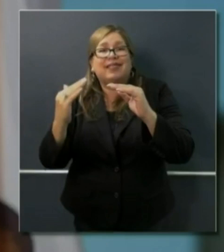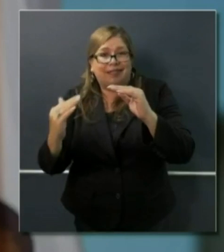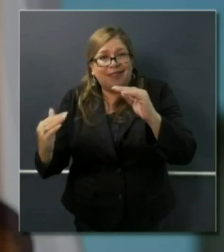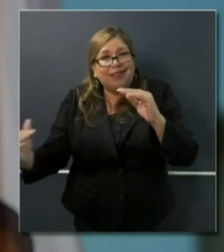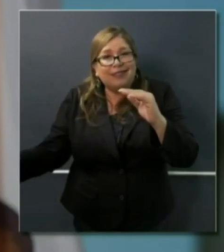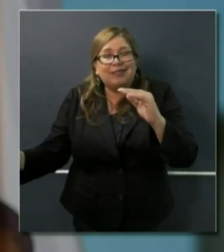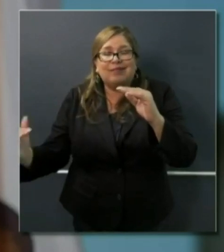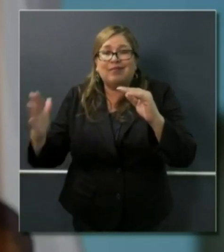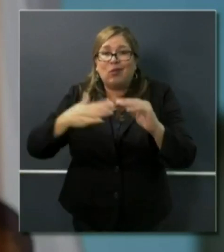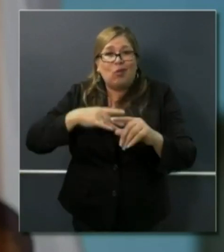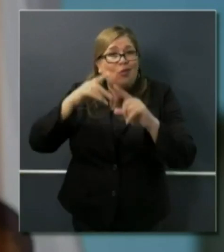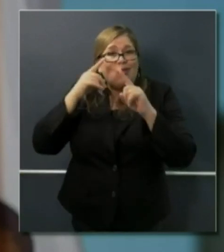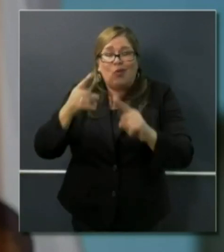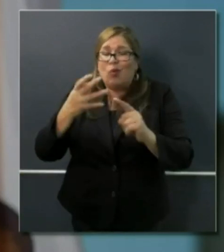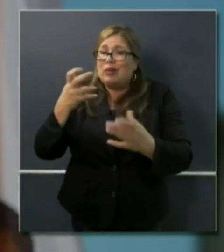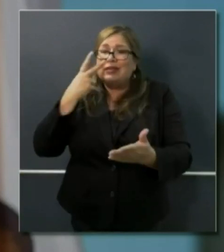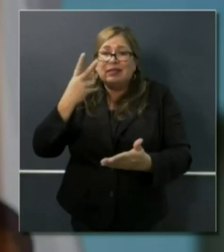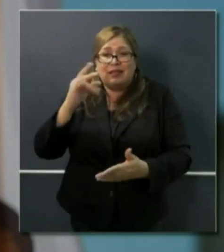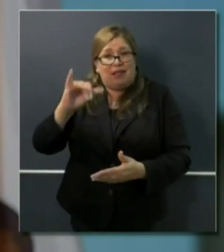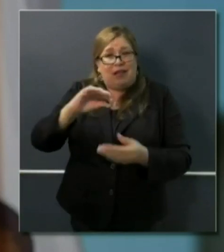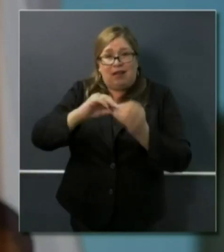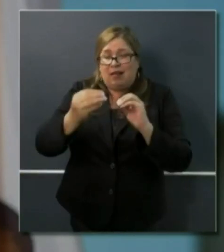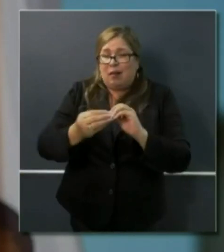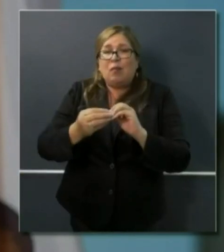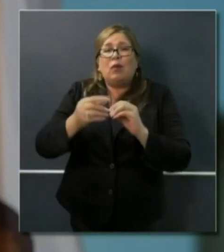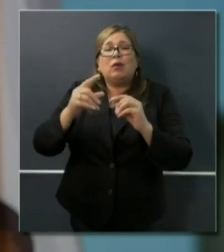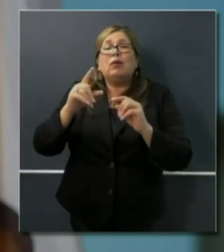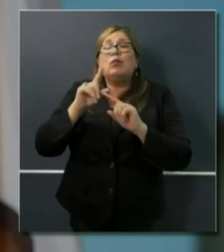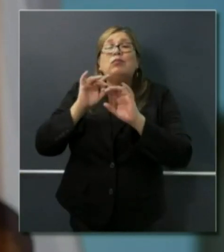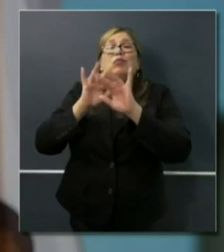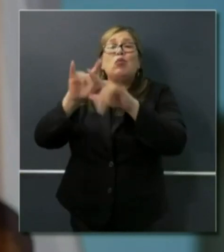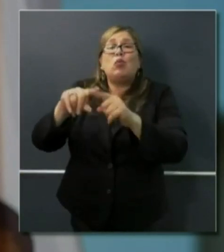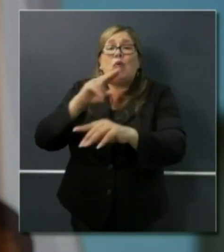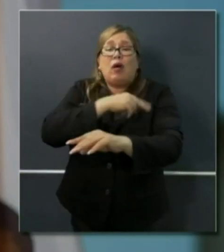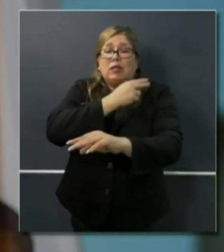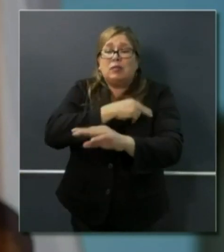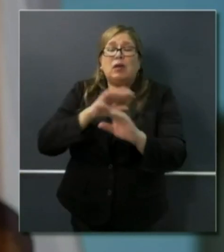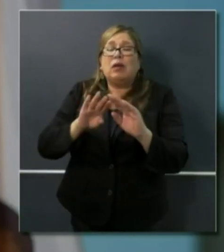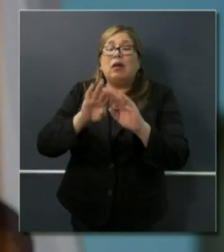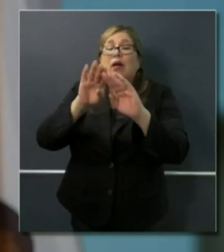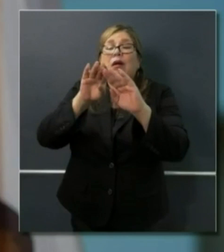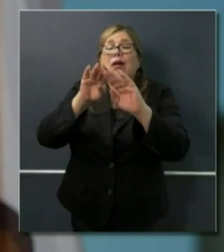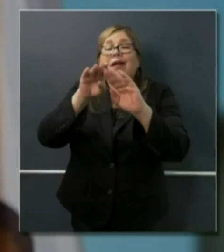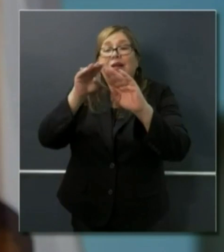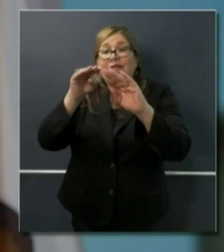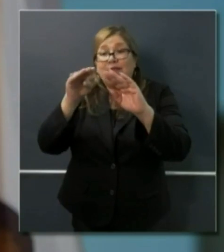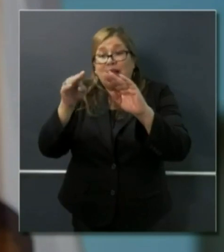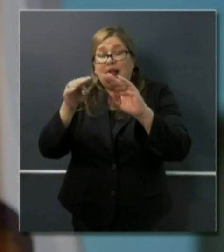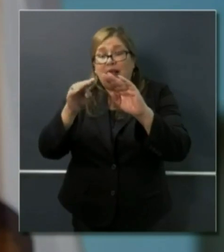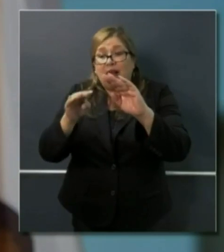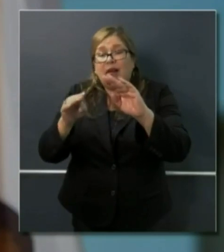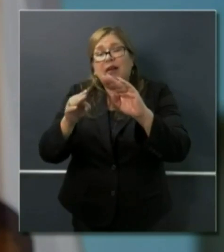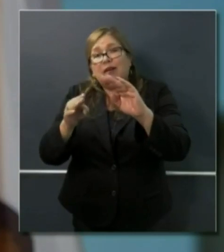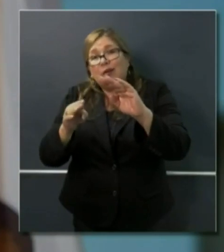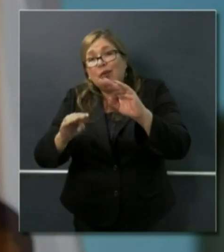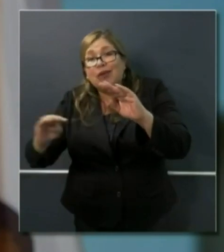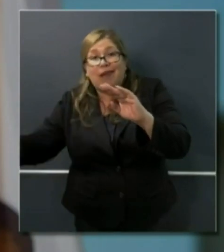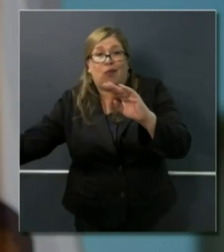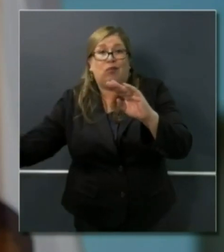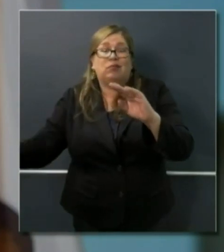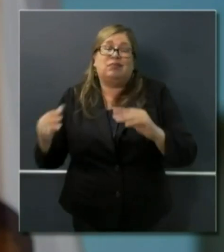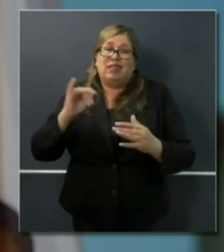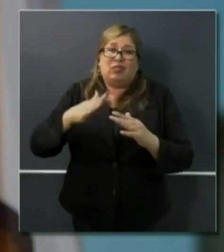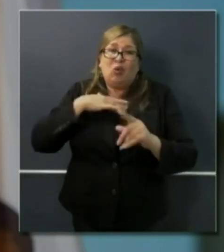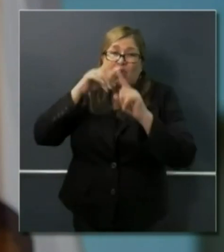we want ultimately to see those numbers go down. Decline from their growth, flatten and then go